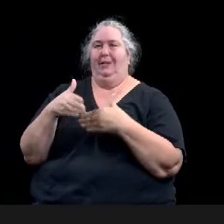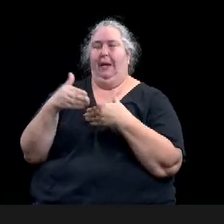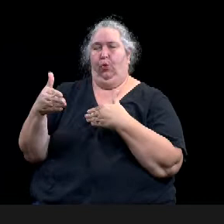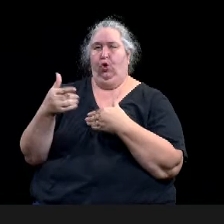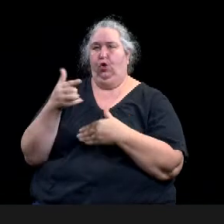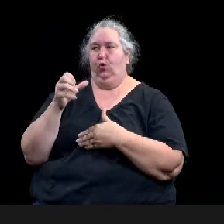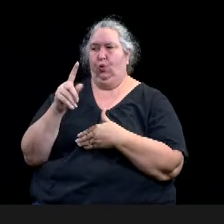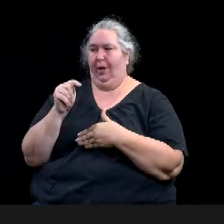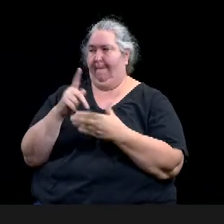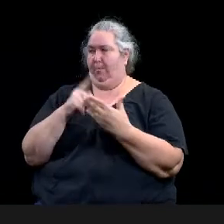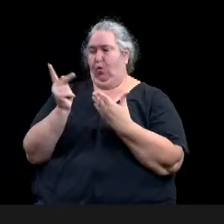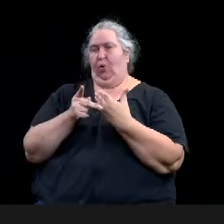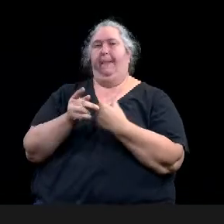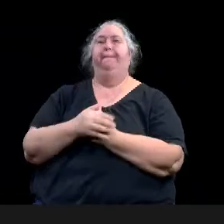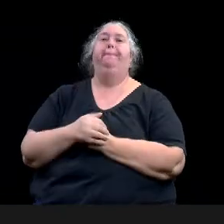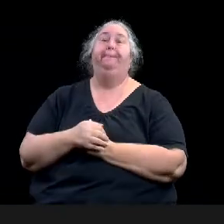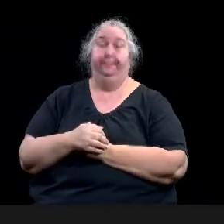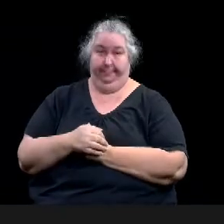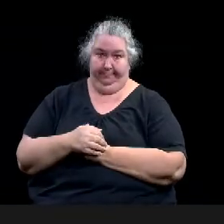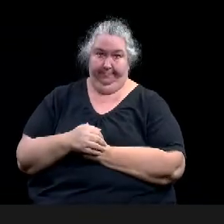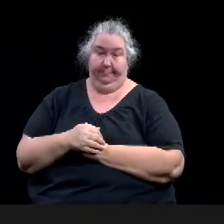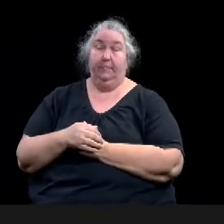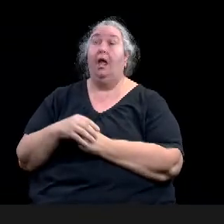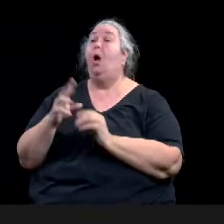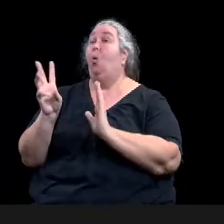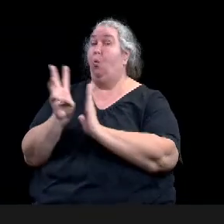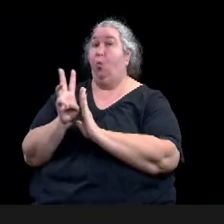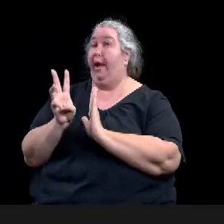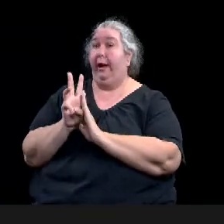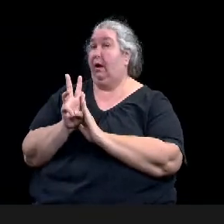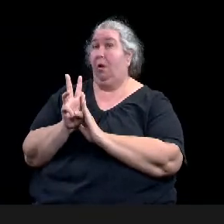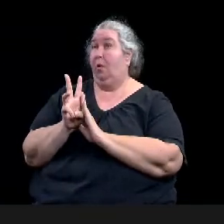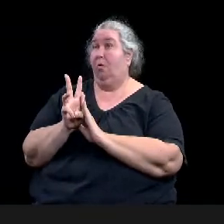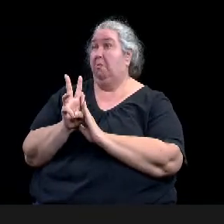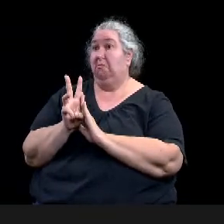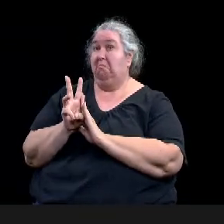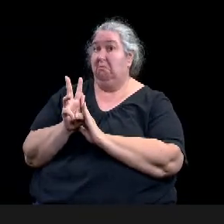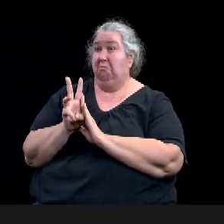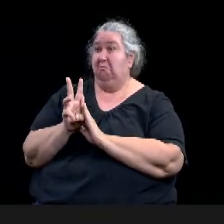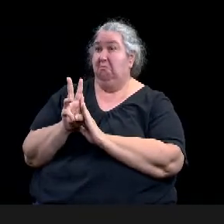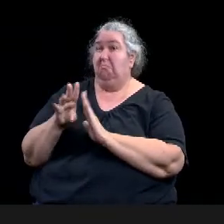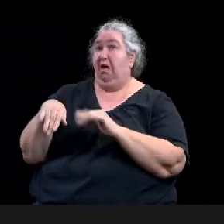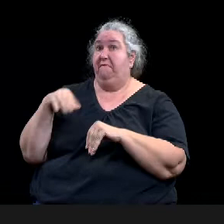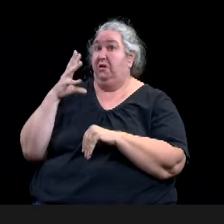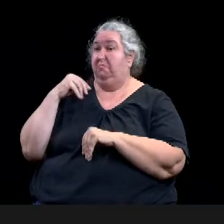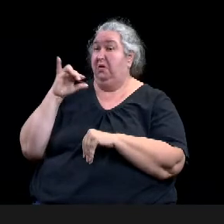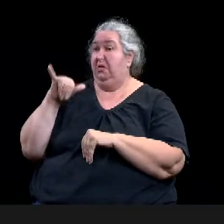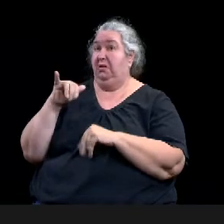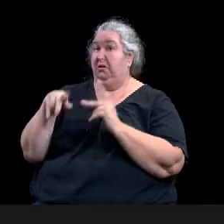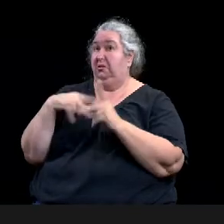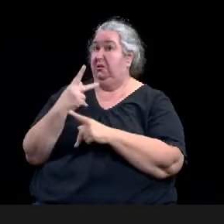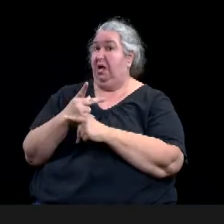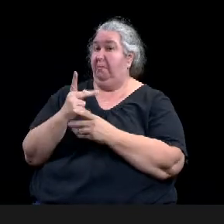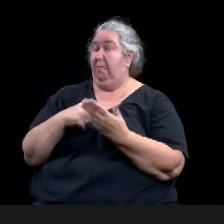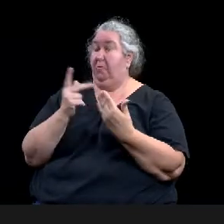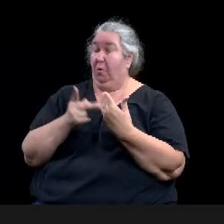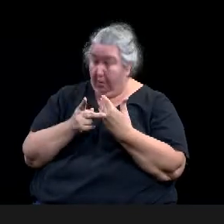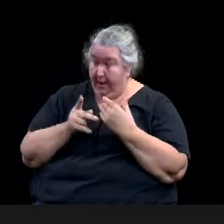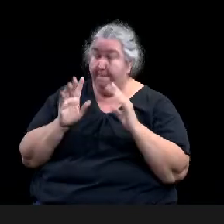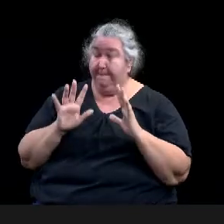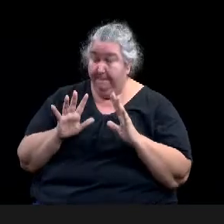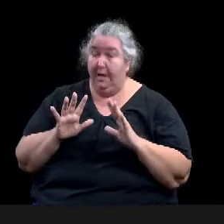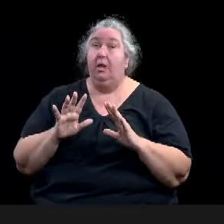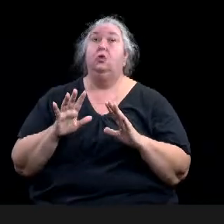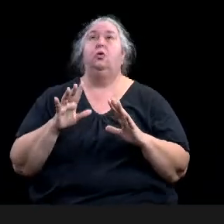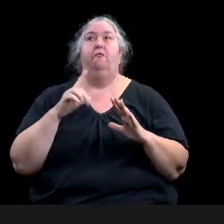So in our effort to create, uh, the neighborhood grant program, we first did some research, uh, looking at various other cities that